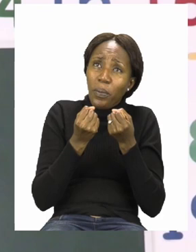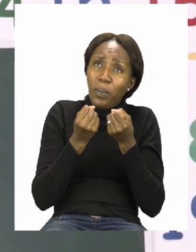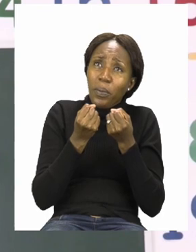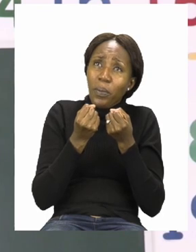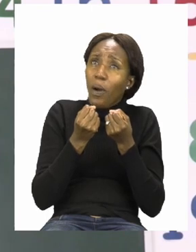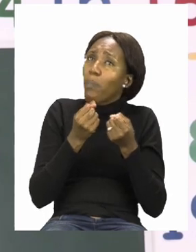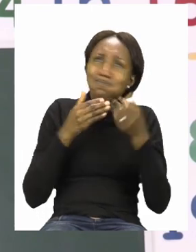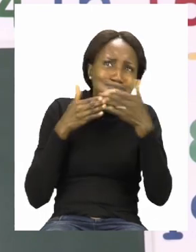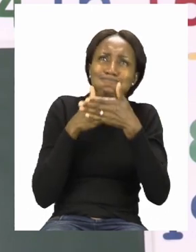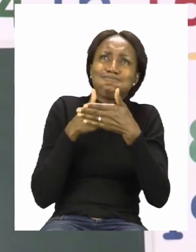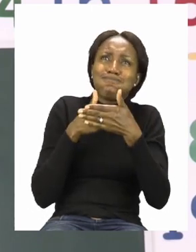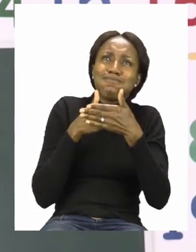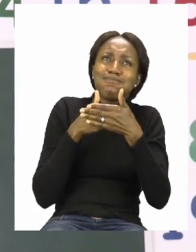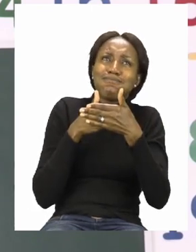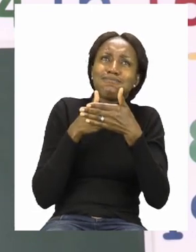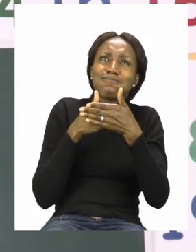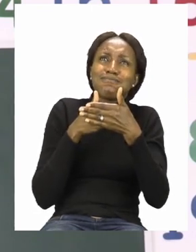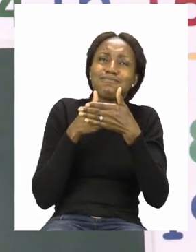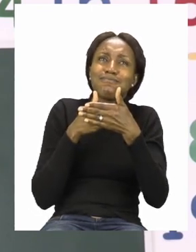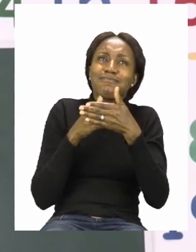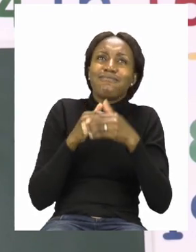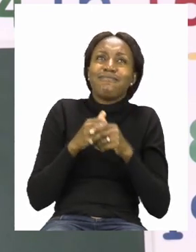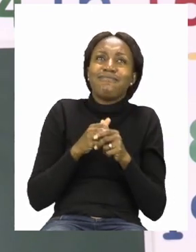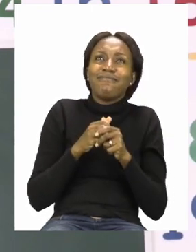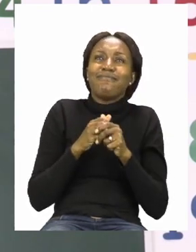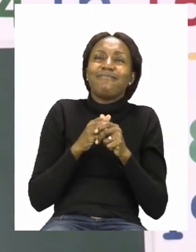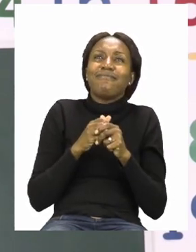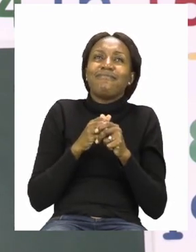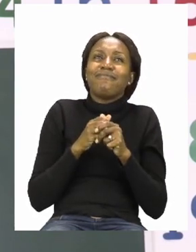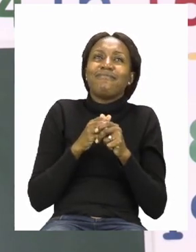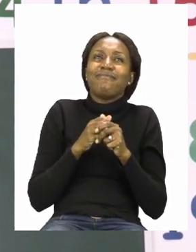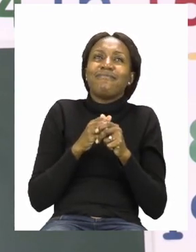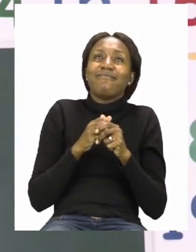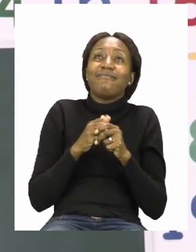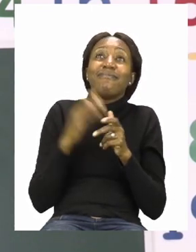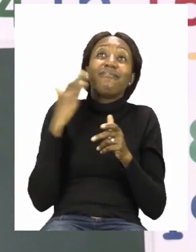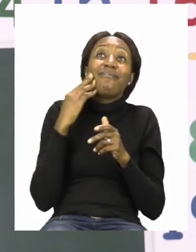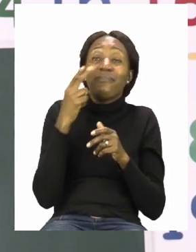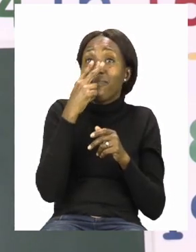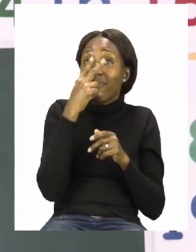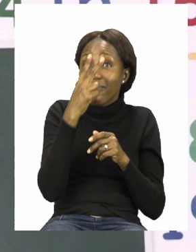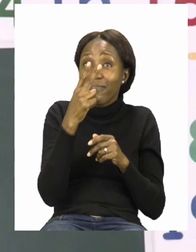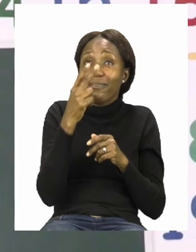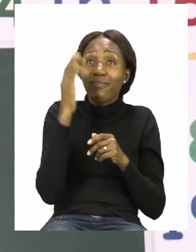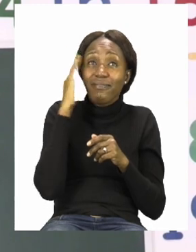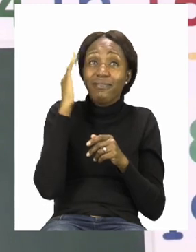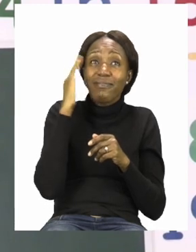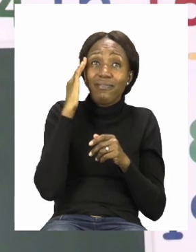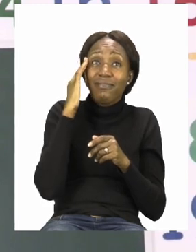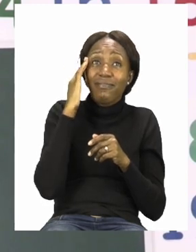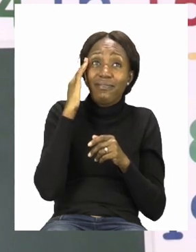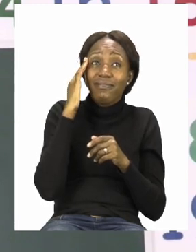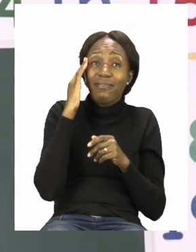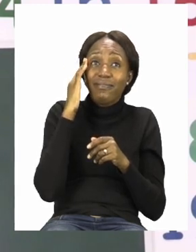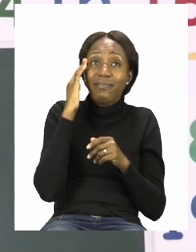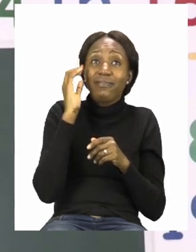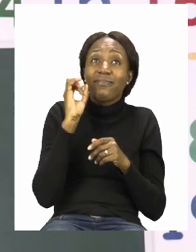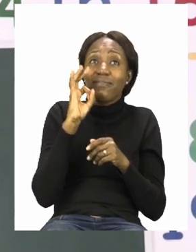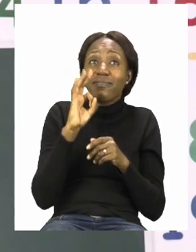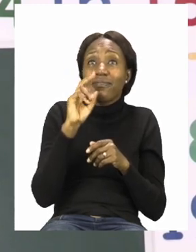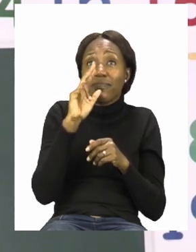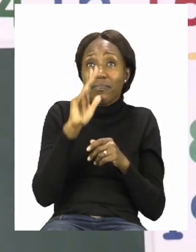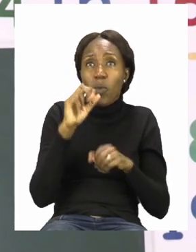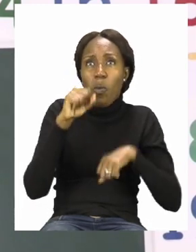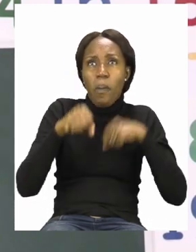to stop. So when you see this one the person on the bicycle the person